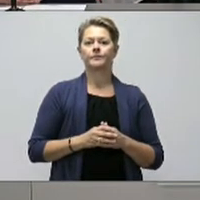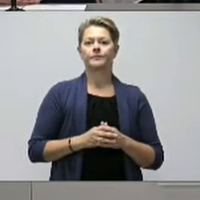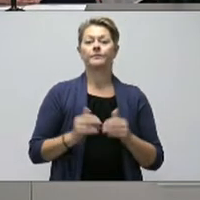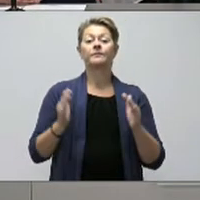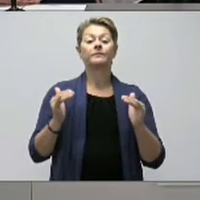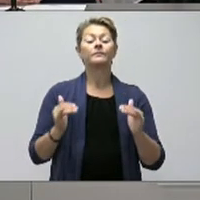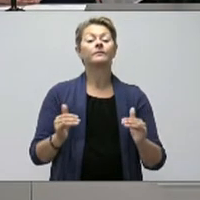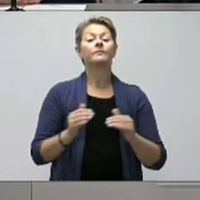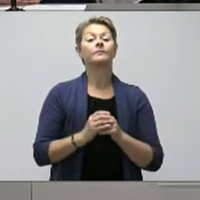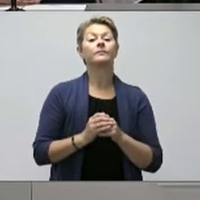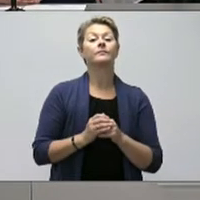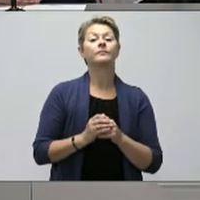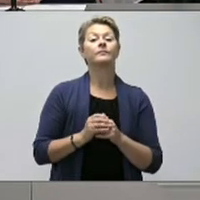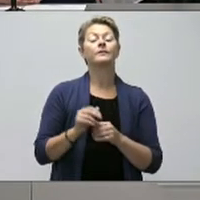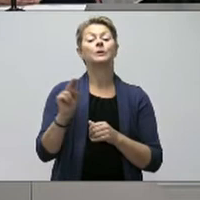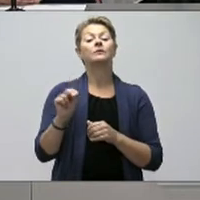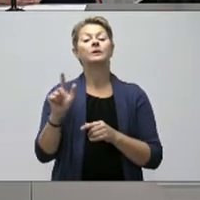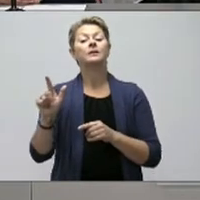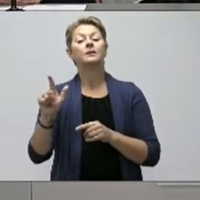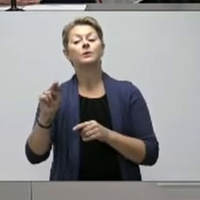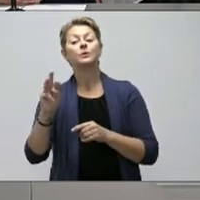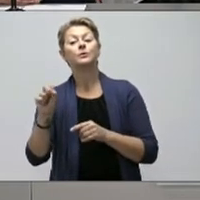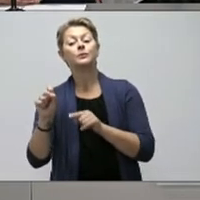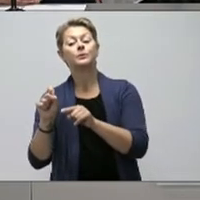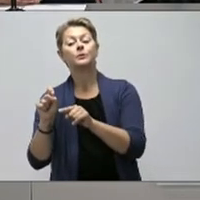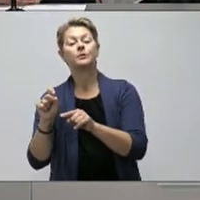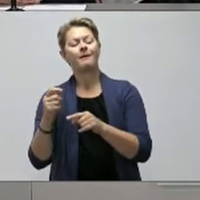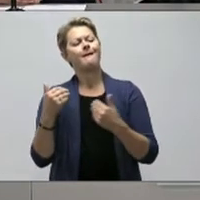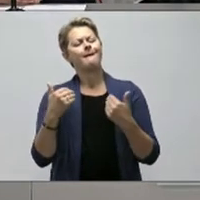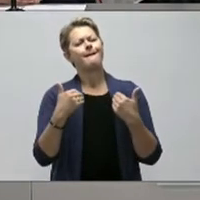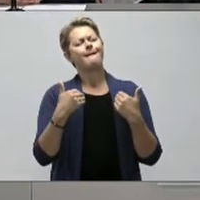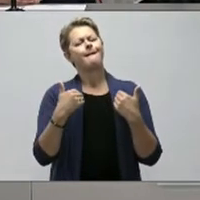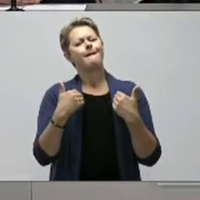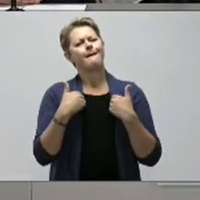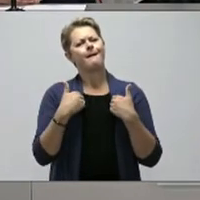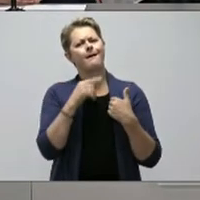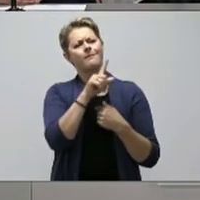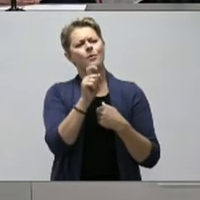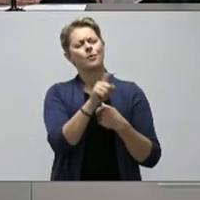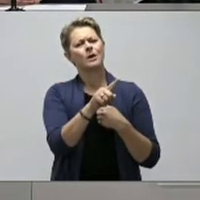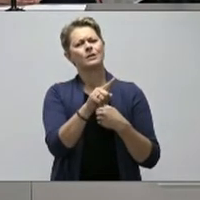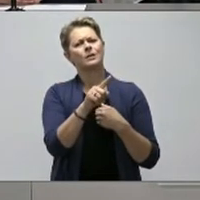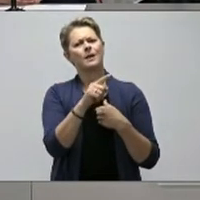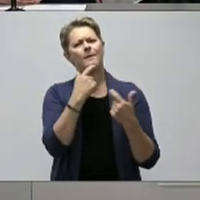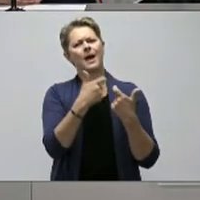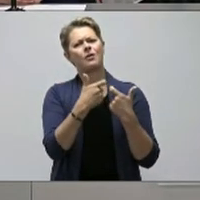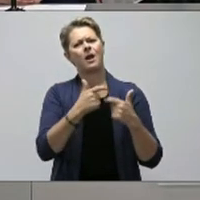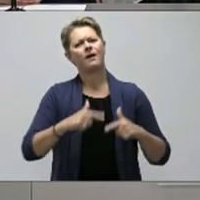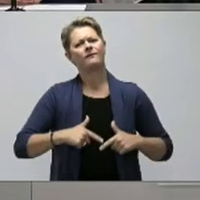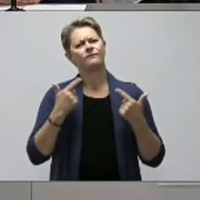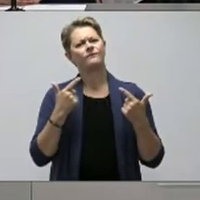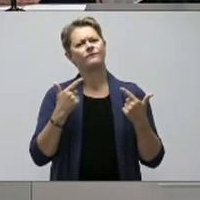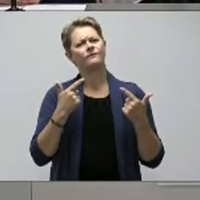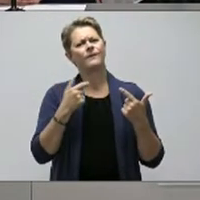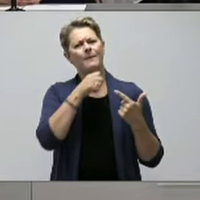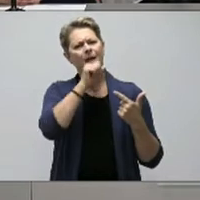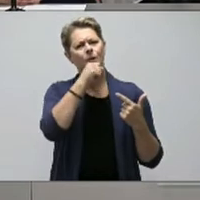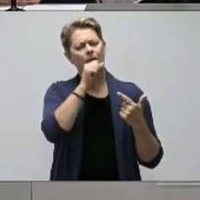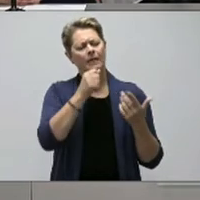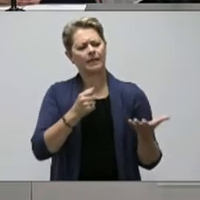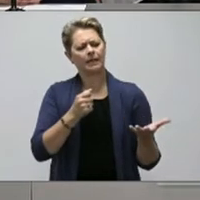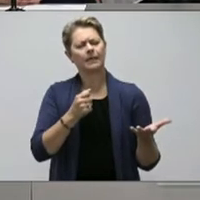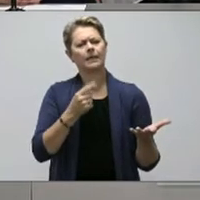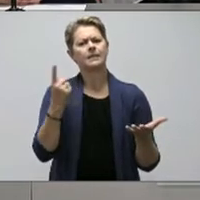-Newfoundland, Labrador. I actually had a question about battery life. I know some of the other early developed apps